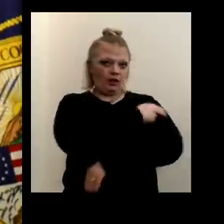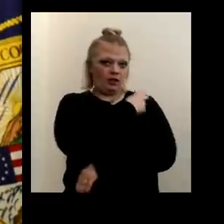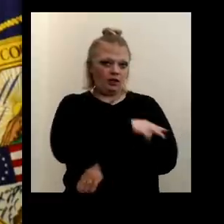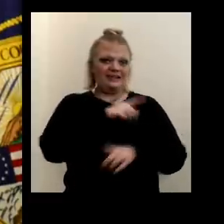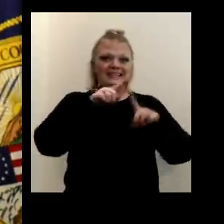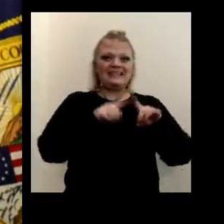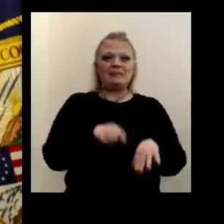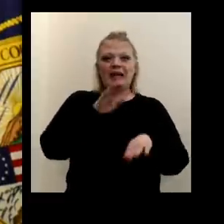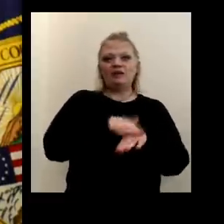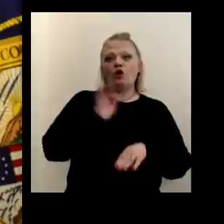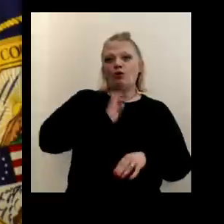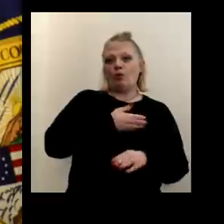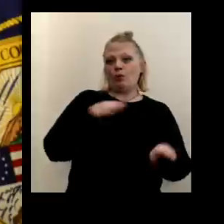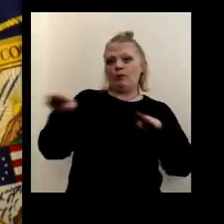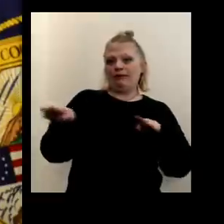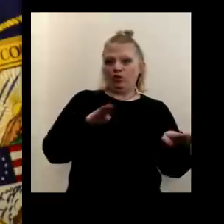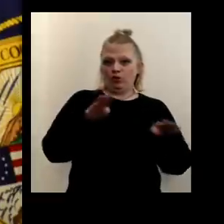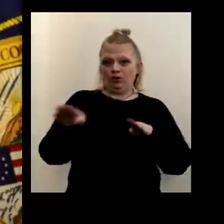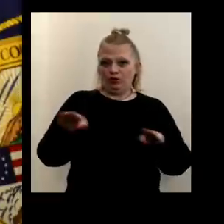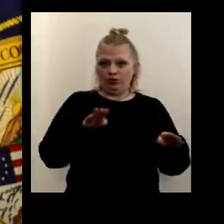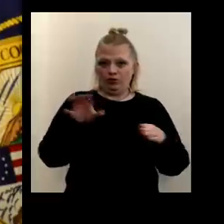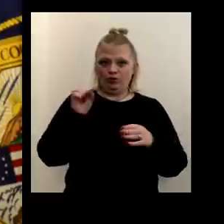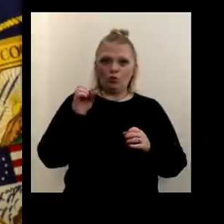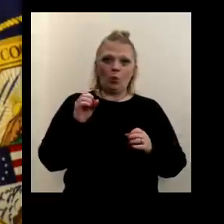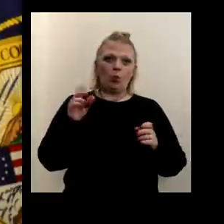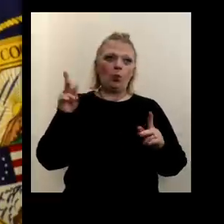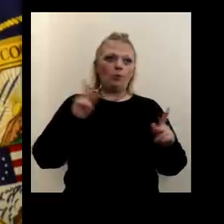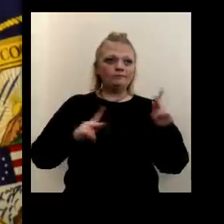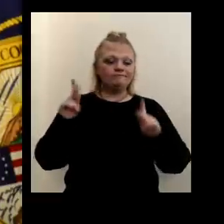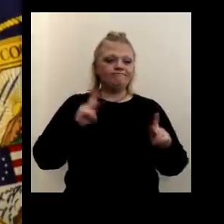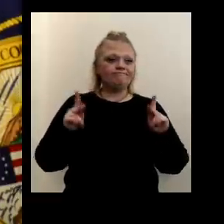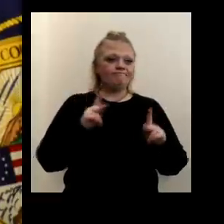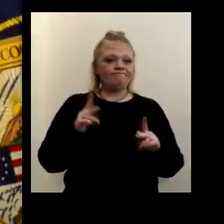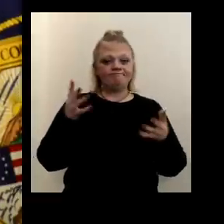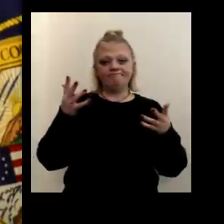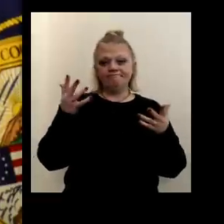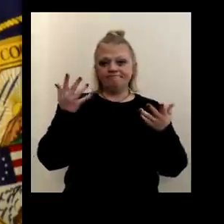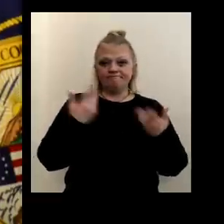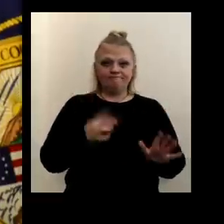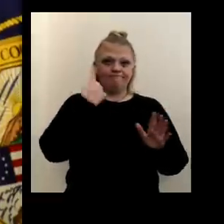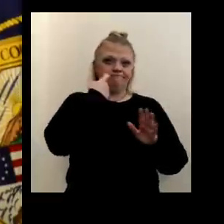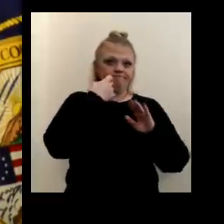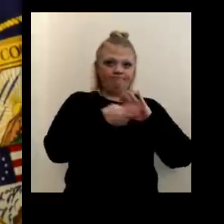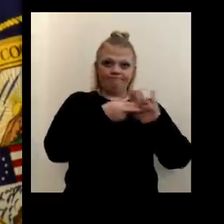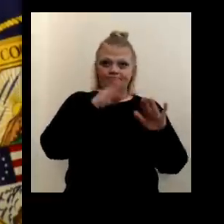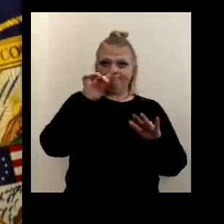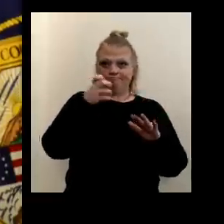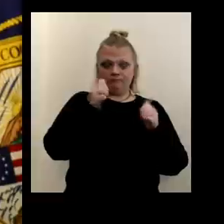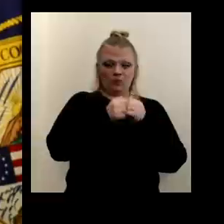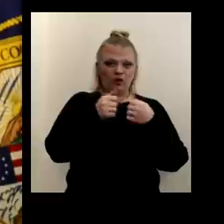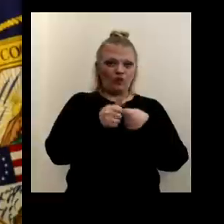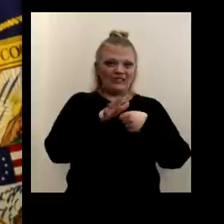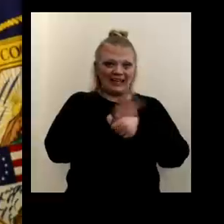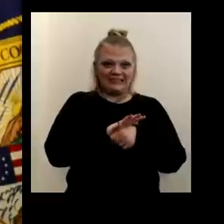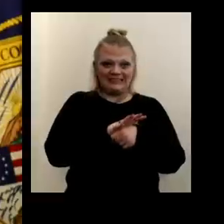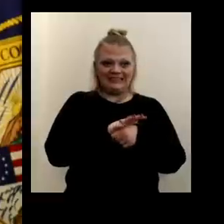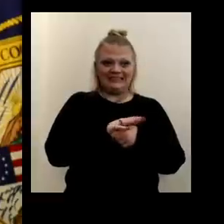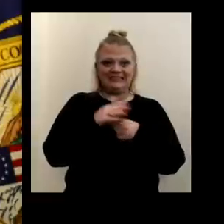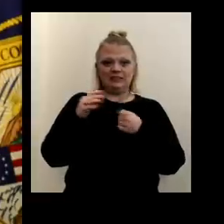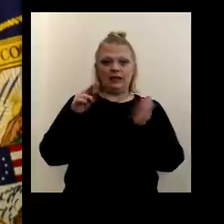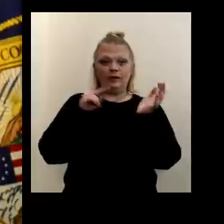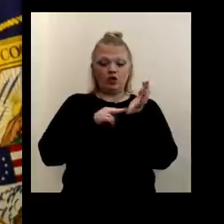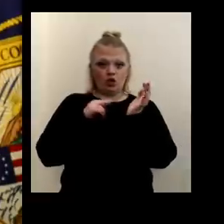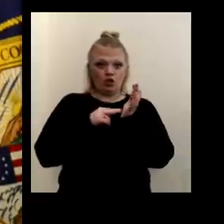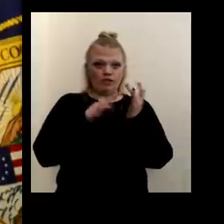on our behavior. And so, uh, people who have, uh, been recently diagnosed with COVID-19 that are contacted by our